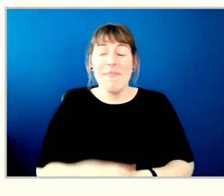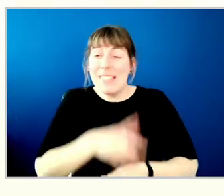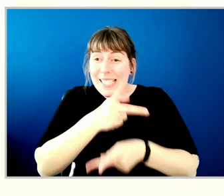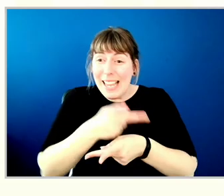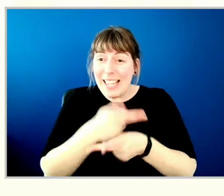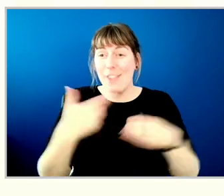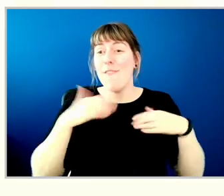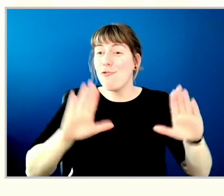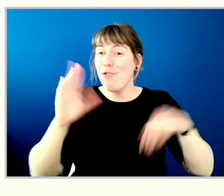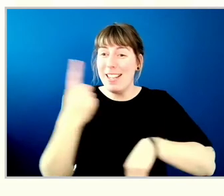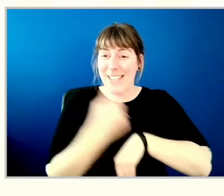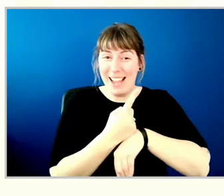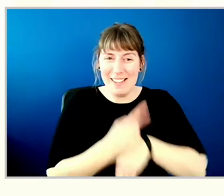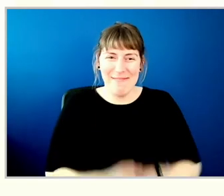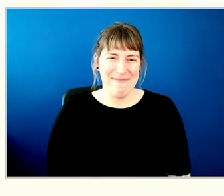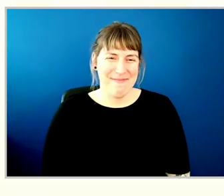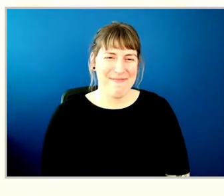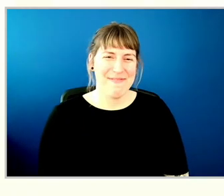have a great day.